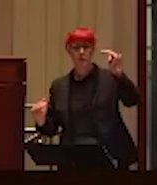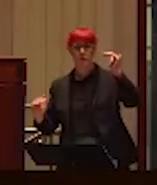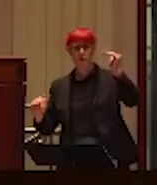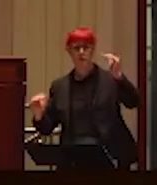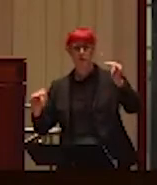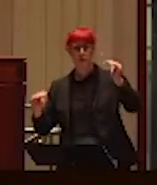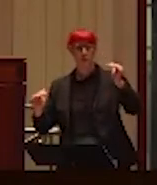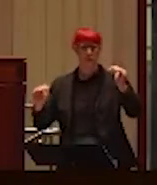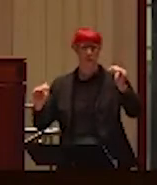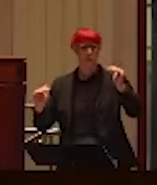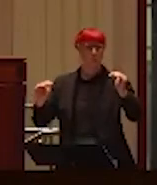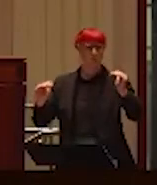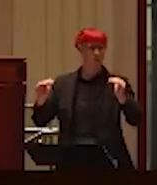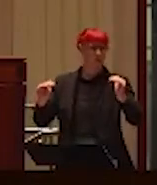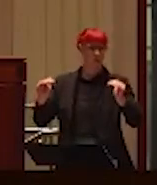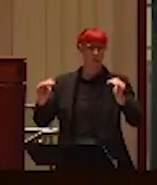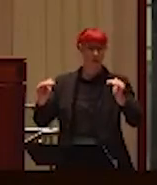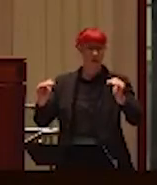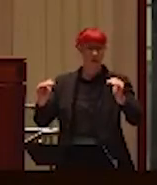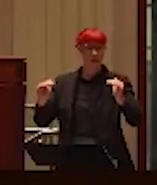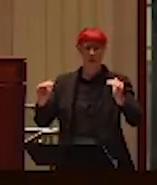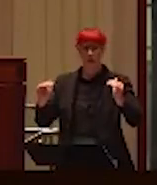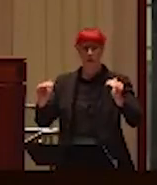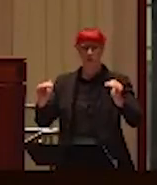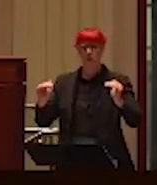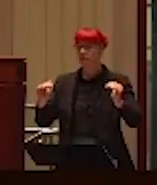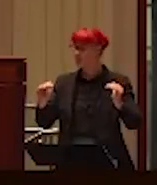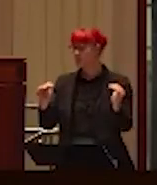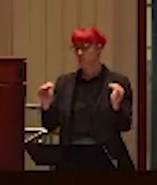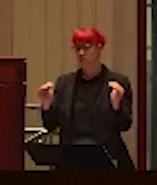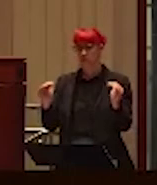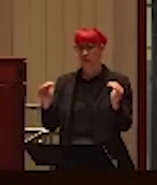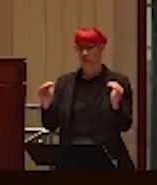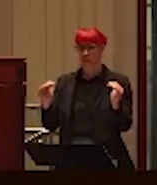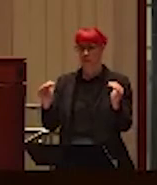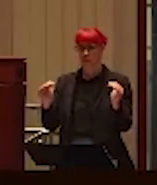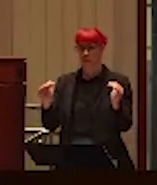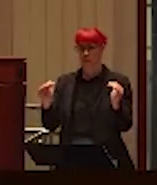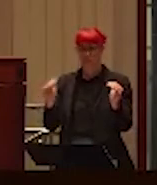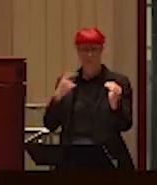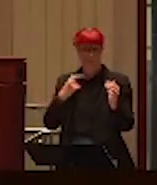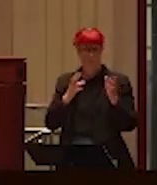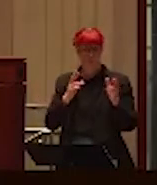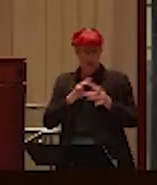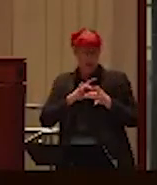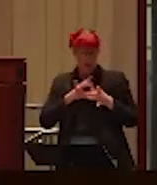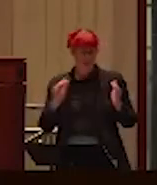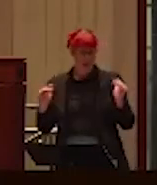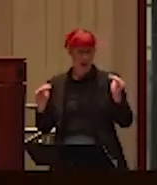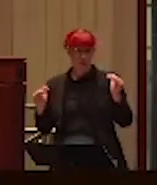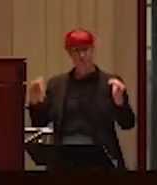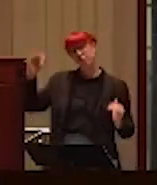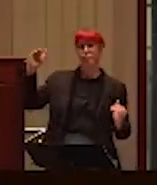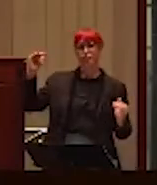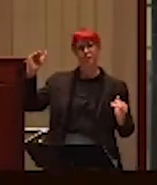then 55%, and you know. And, and it got down to, by the time I left, it was probably 5